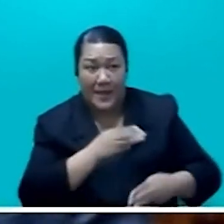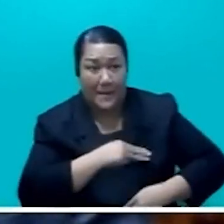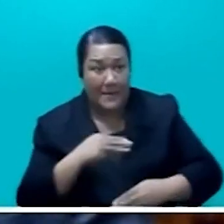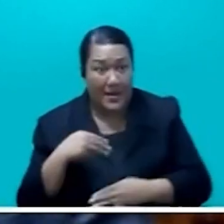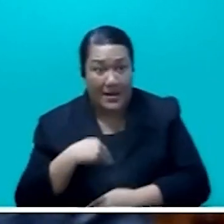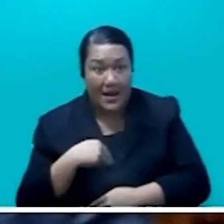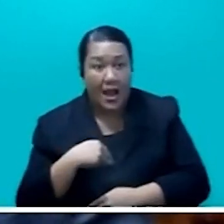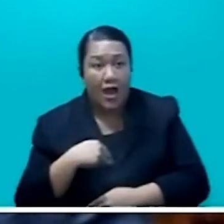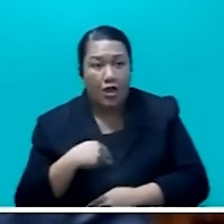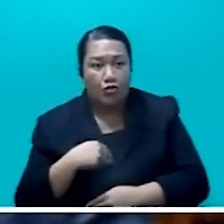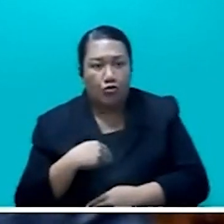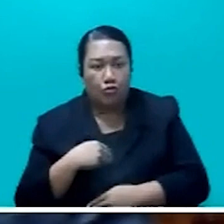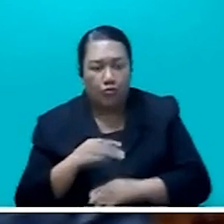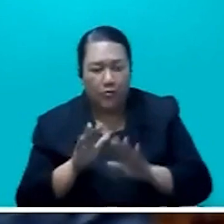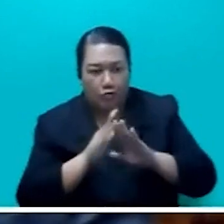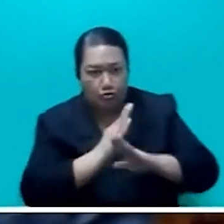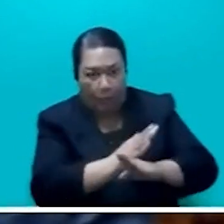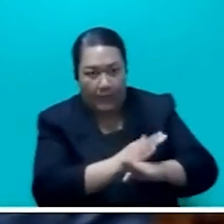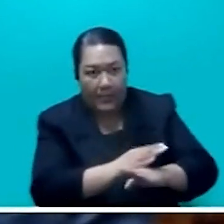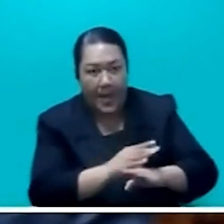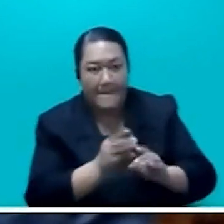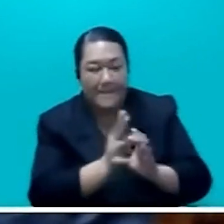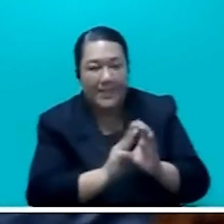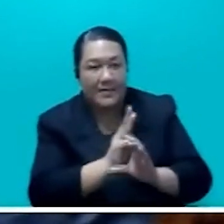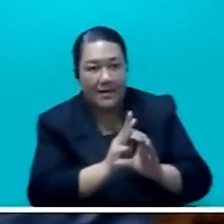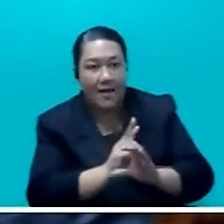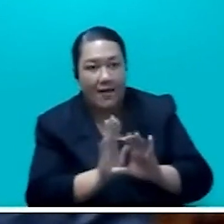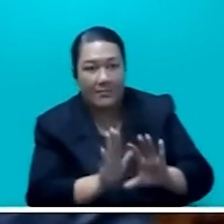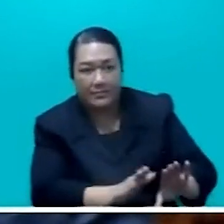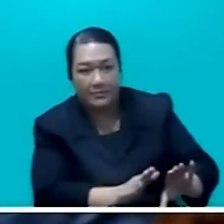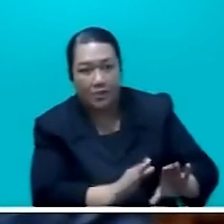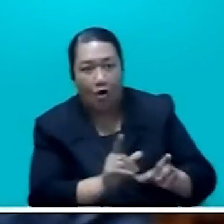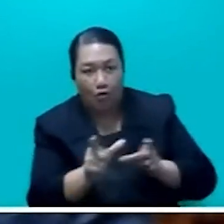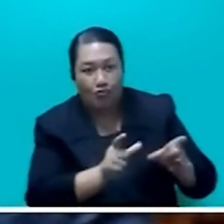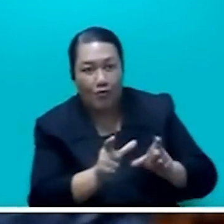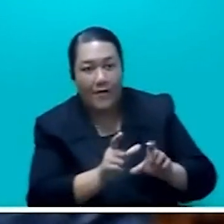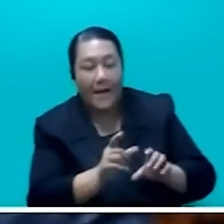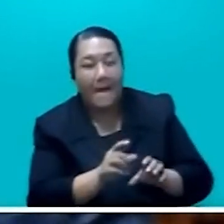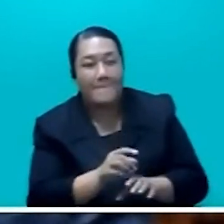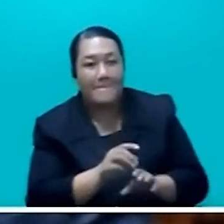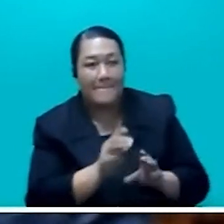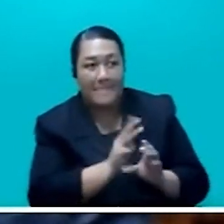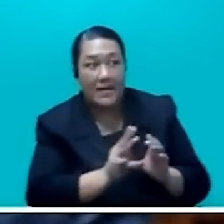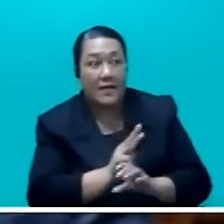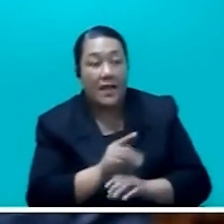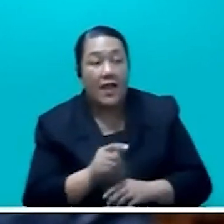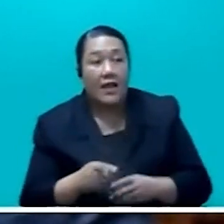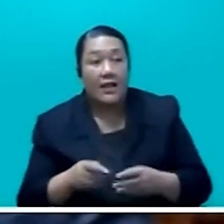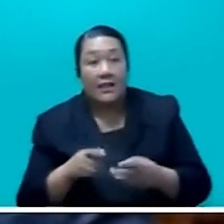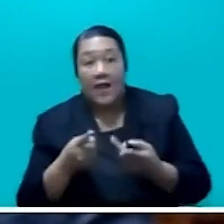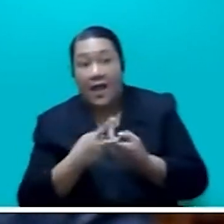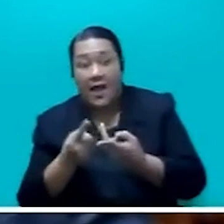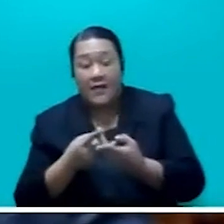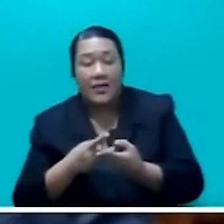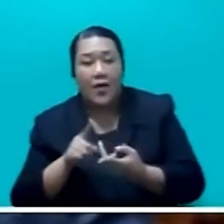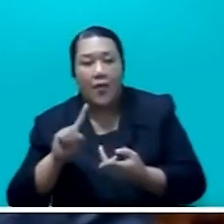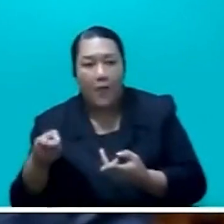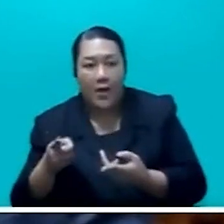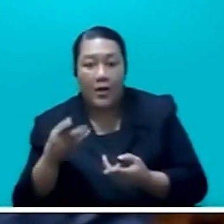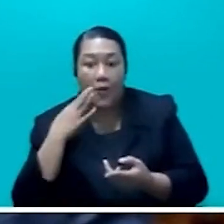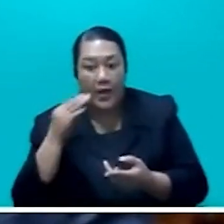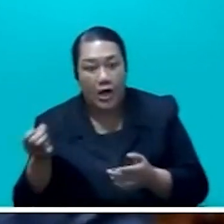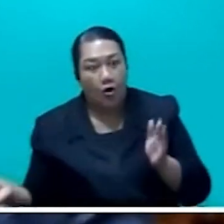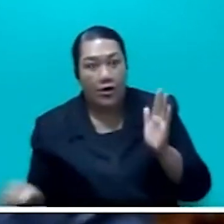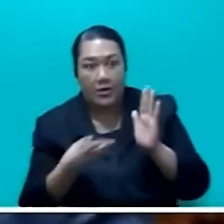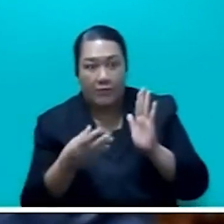was brought into Parliament and when it was, after it was tabled, and like